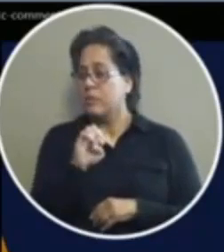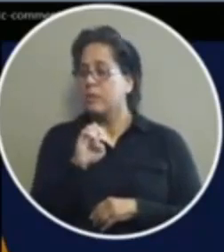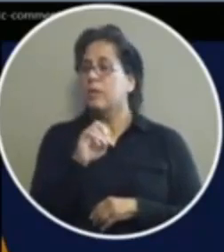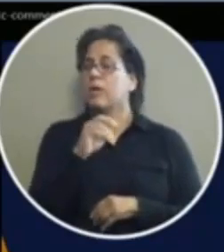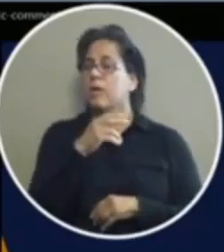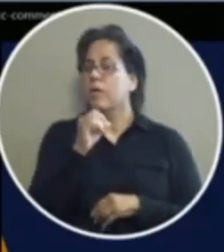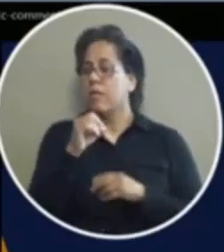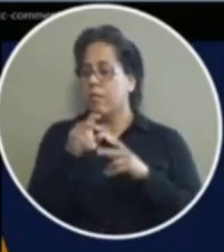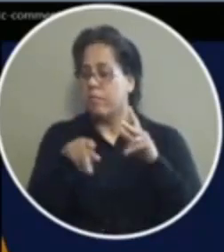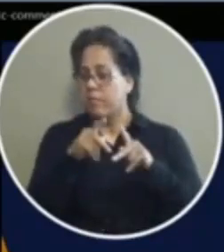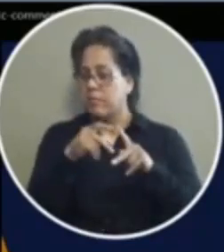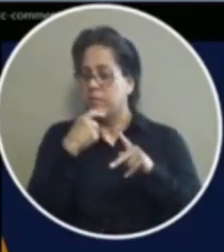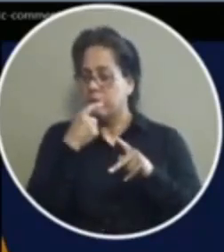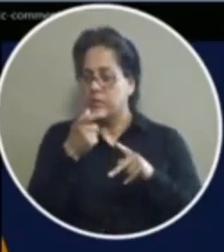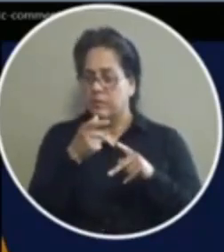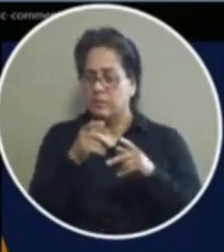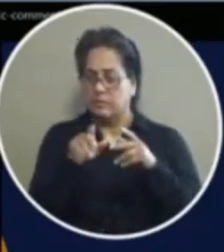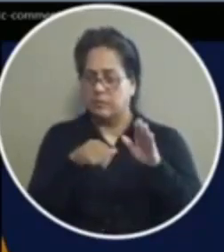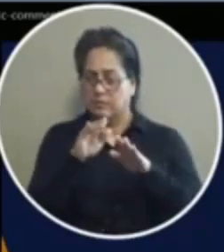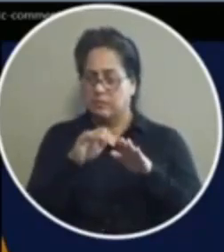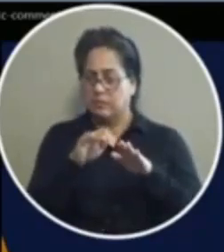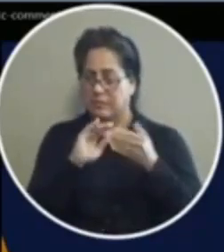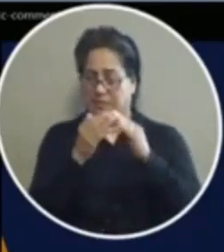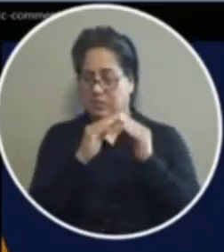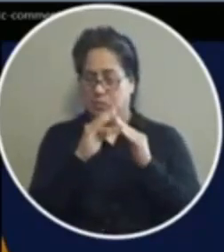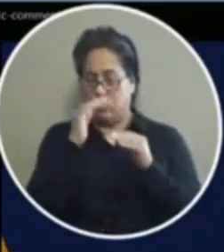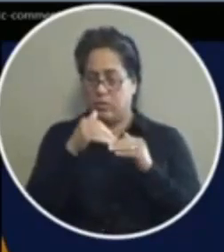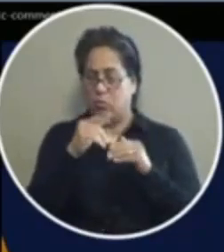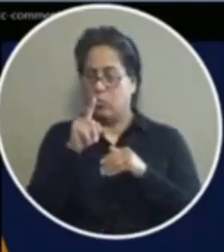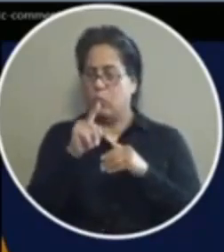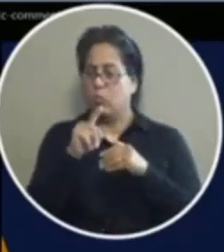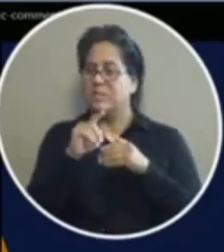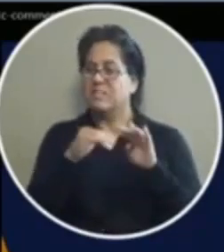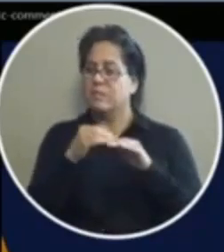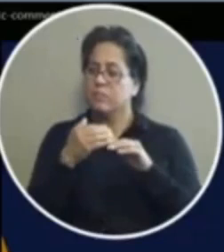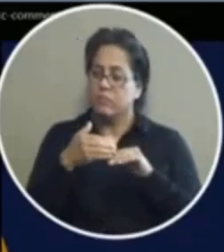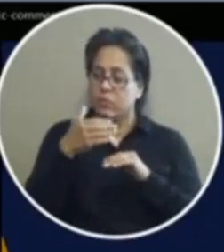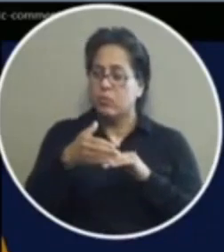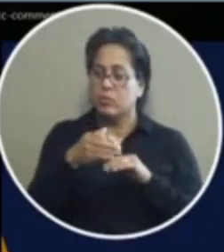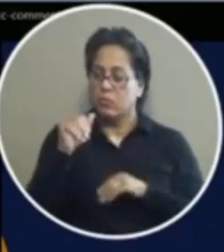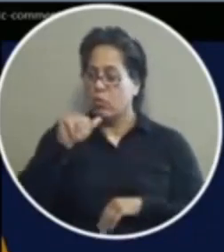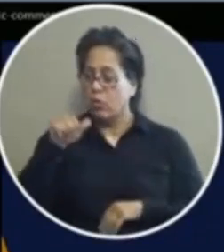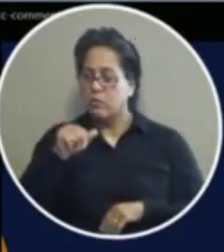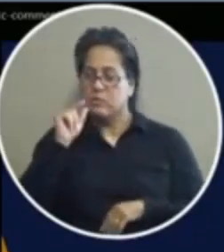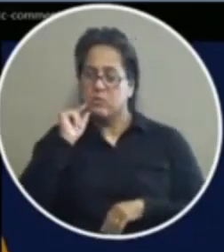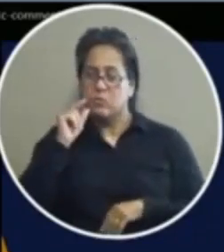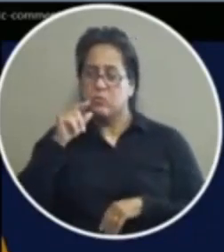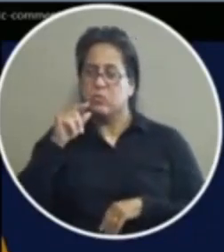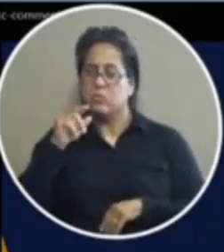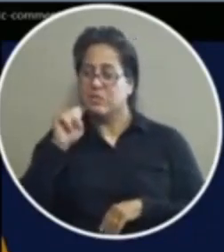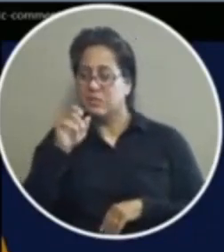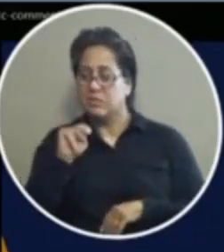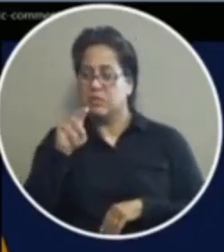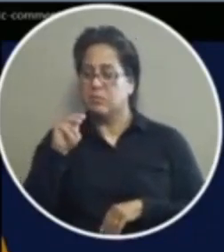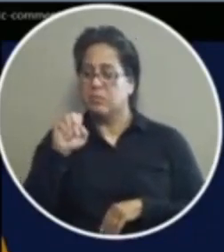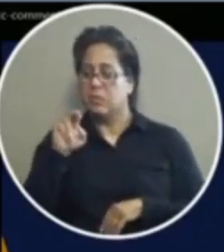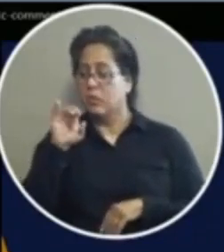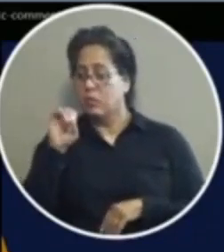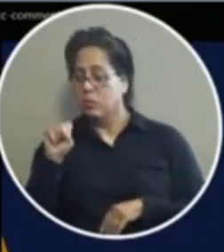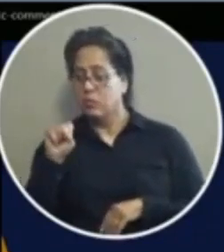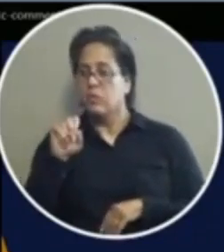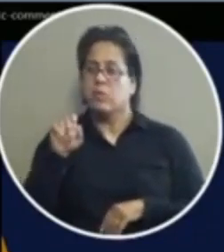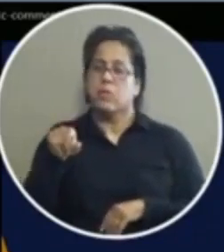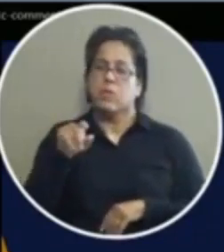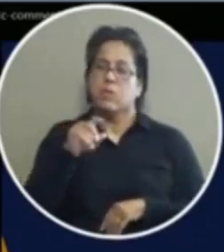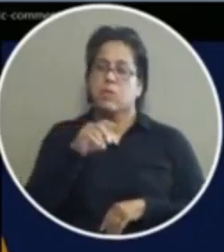community of people that their city will take a step forward and be one of the cities joining austin san antonio dallas and san marco in which